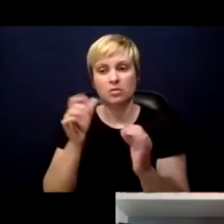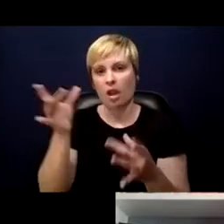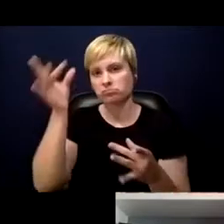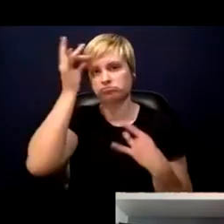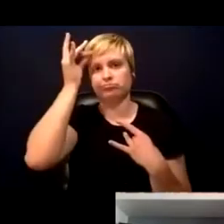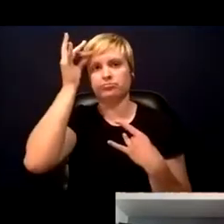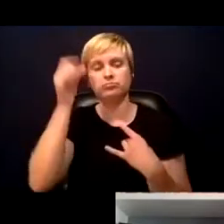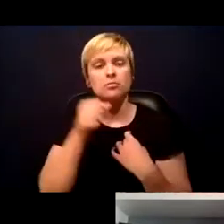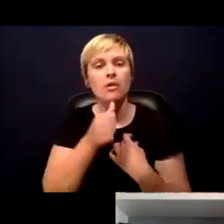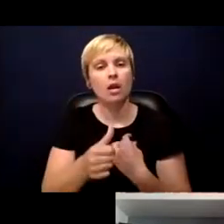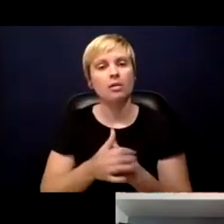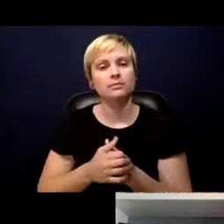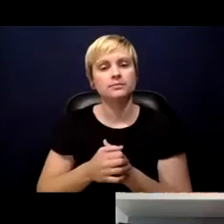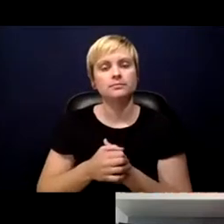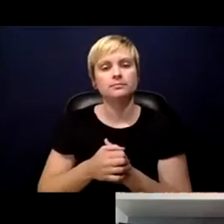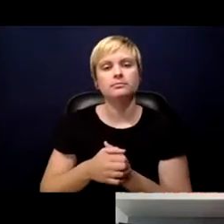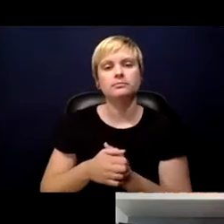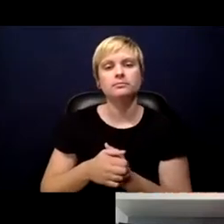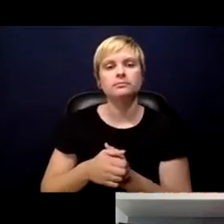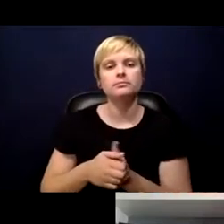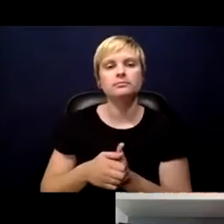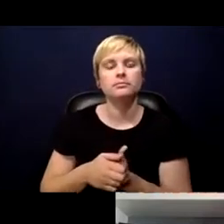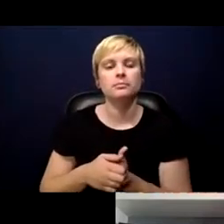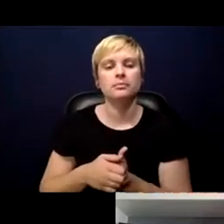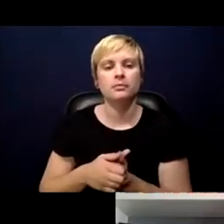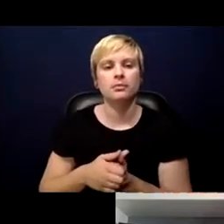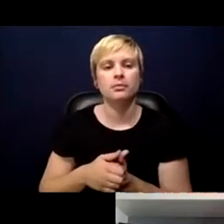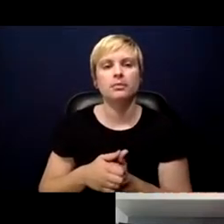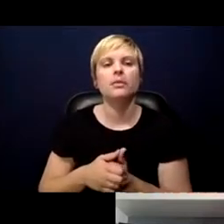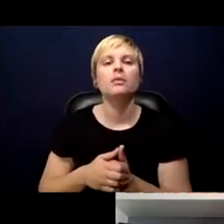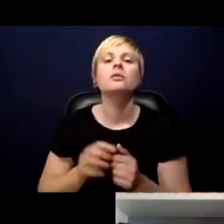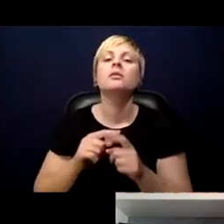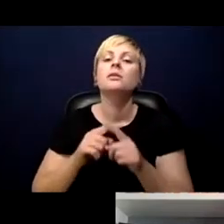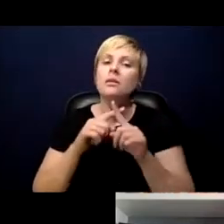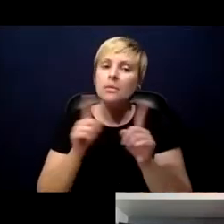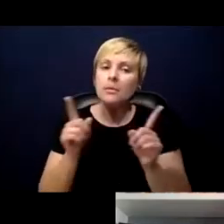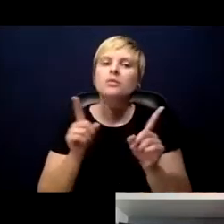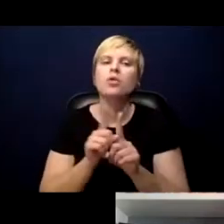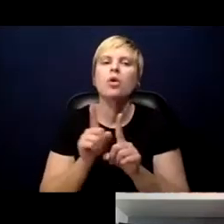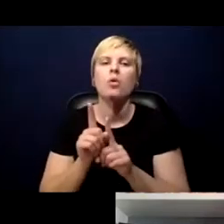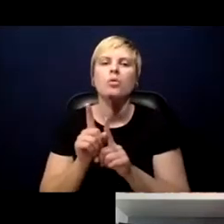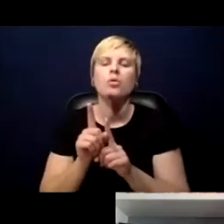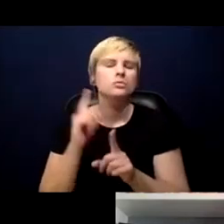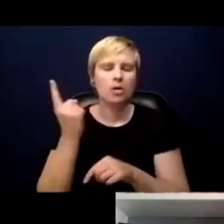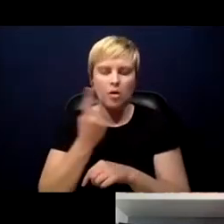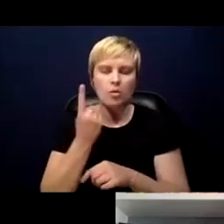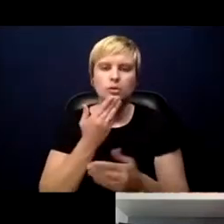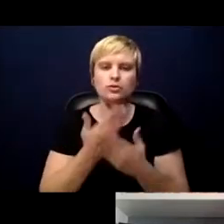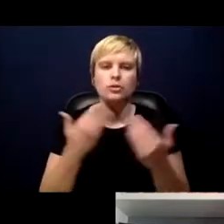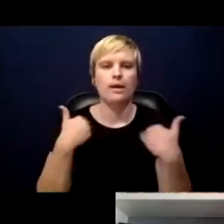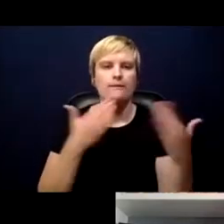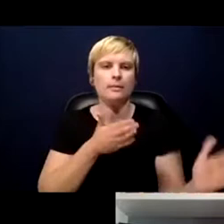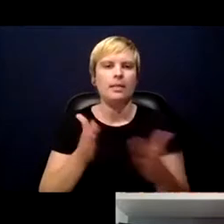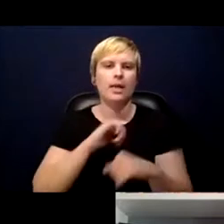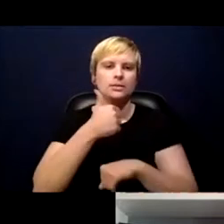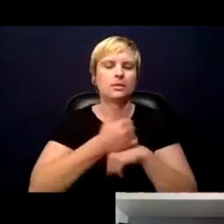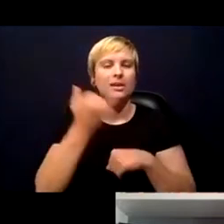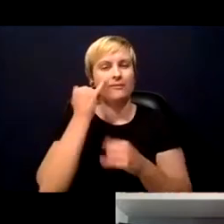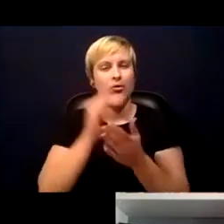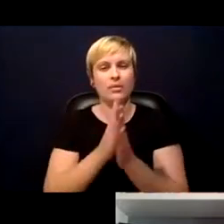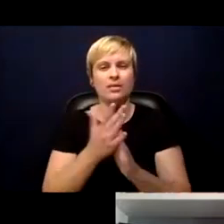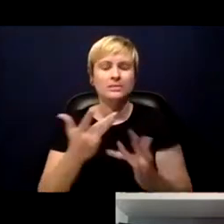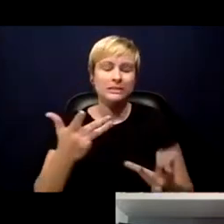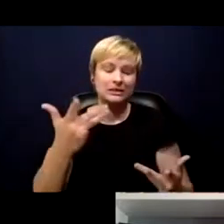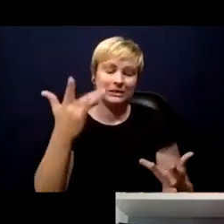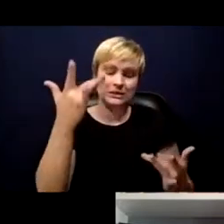virus. So, but it's always good to have a plan. If you become very ill that you